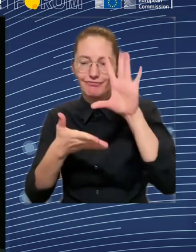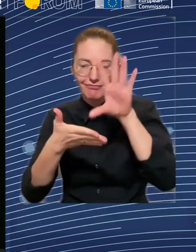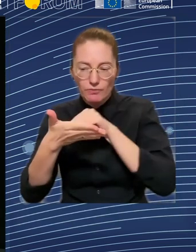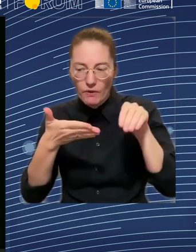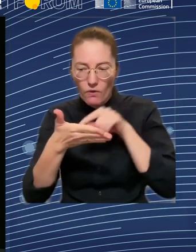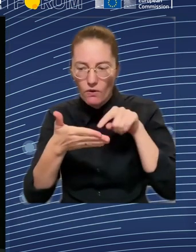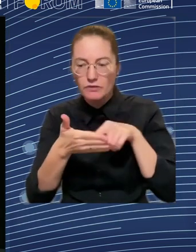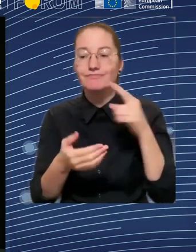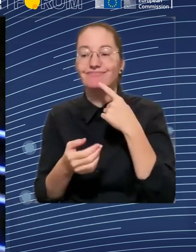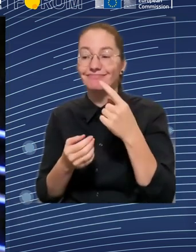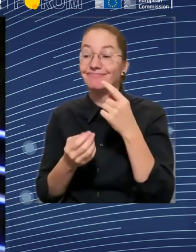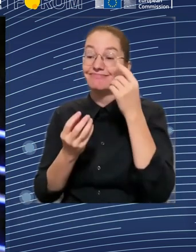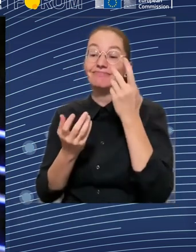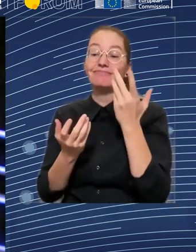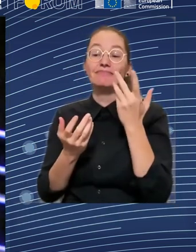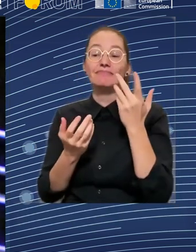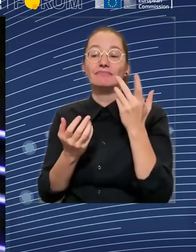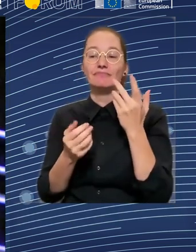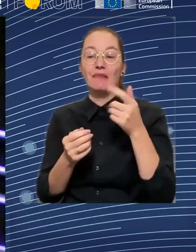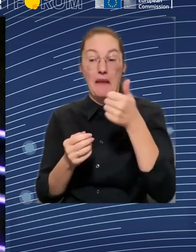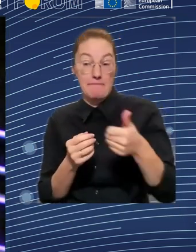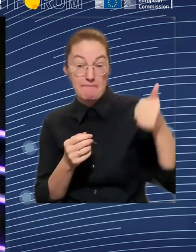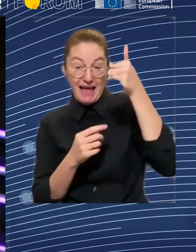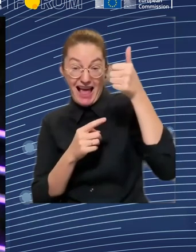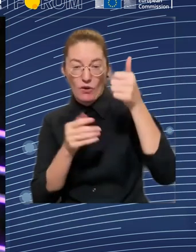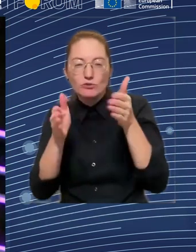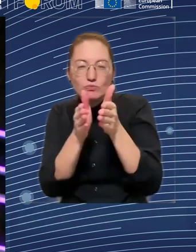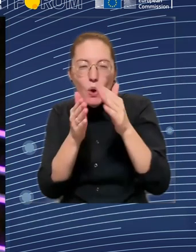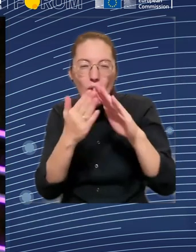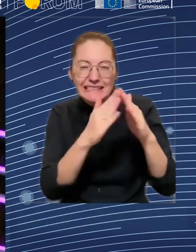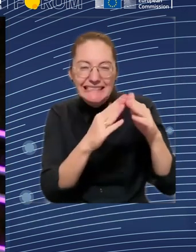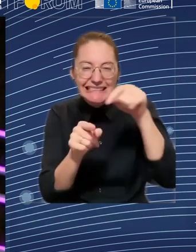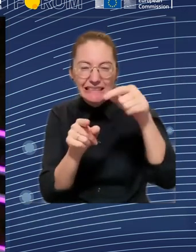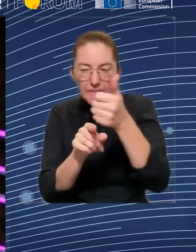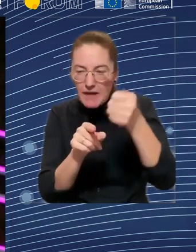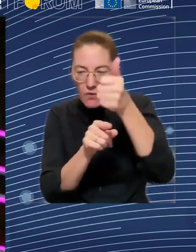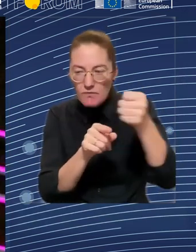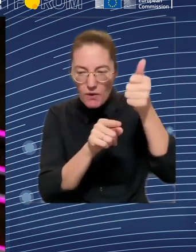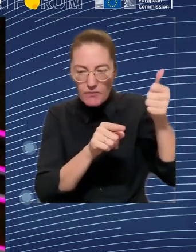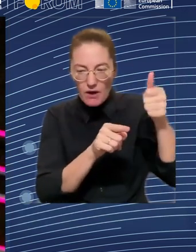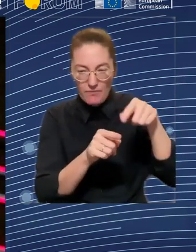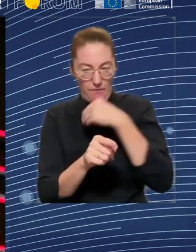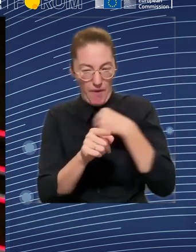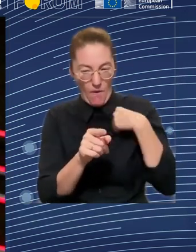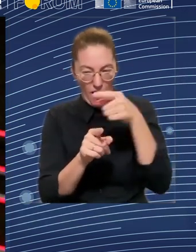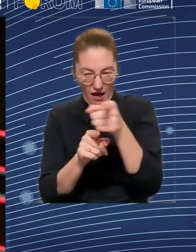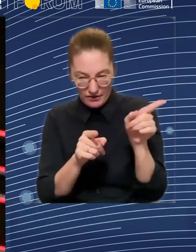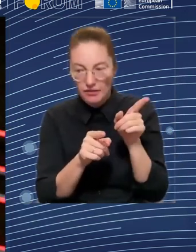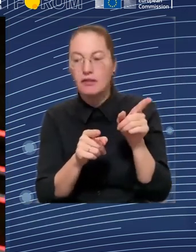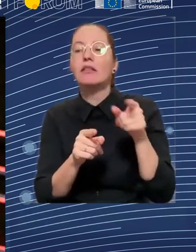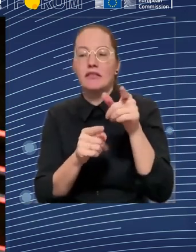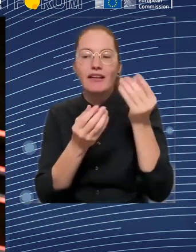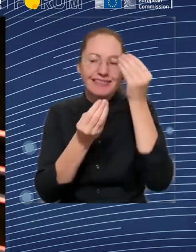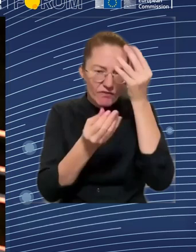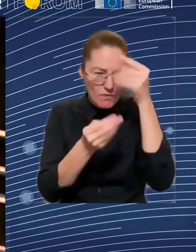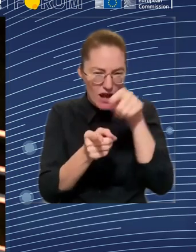you know, have a better life. So, it is important to really find a balance and to really think where we have to